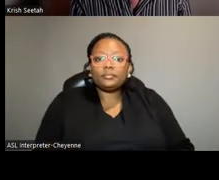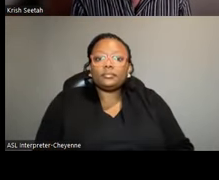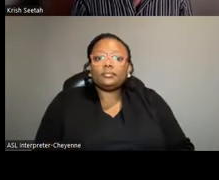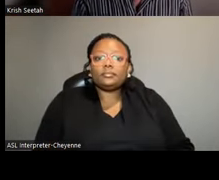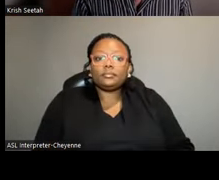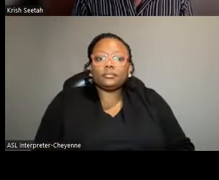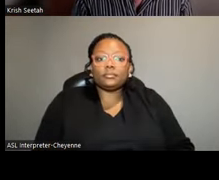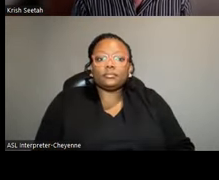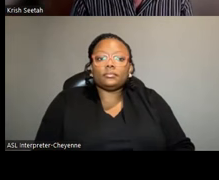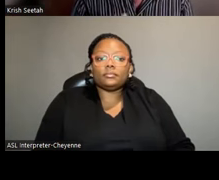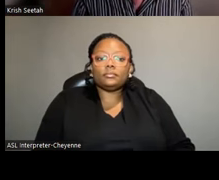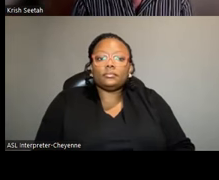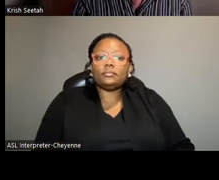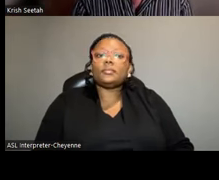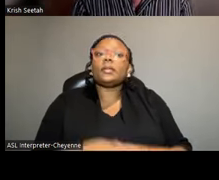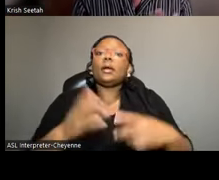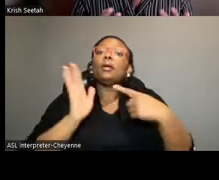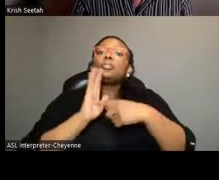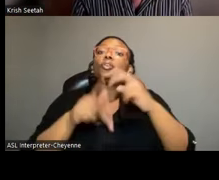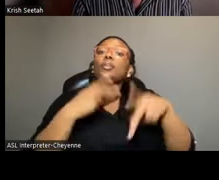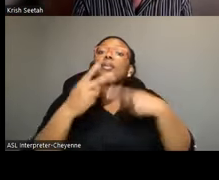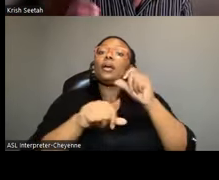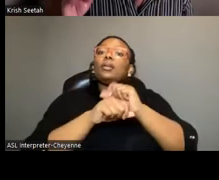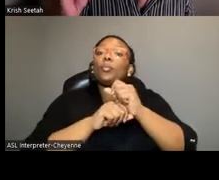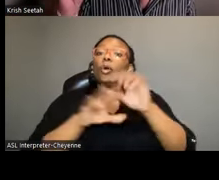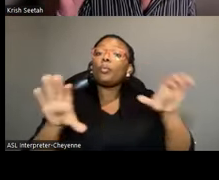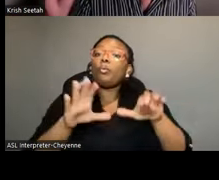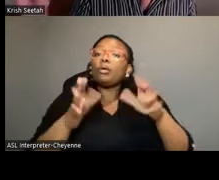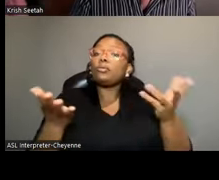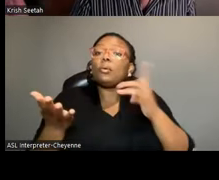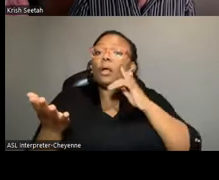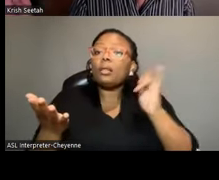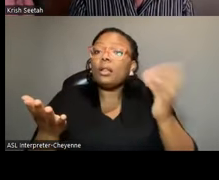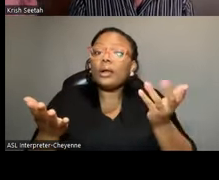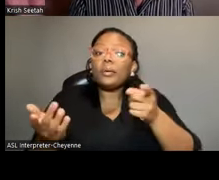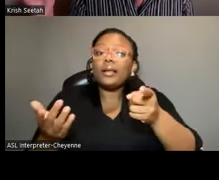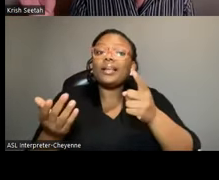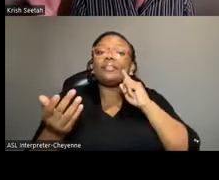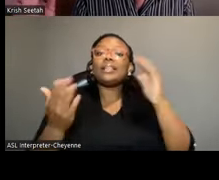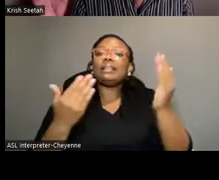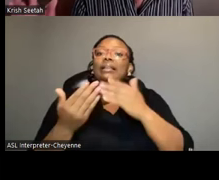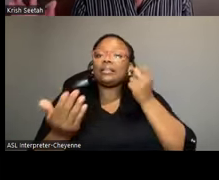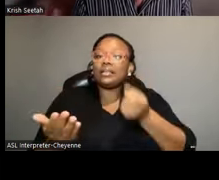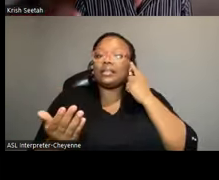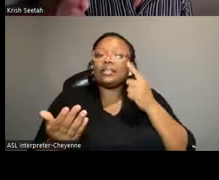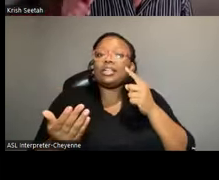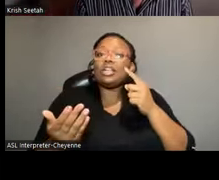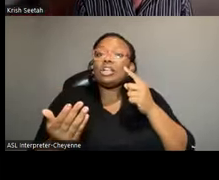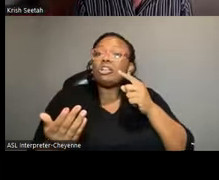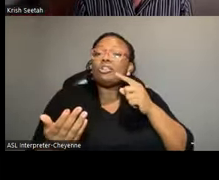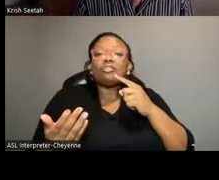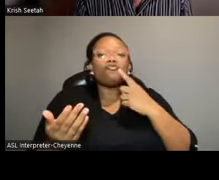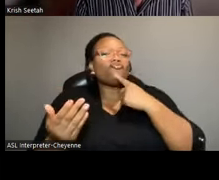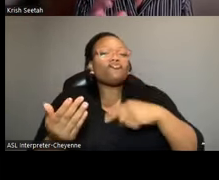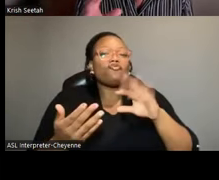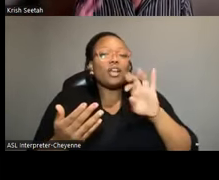you some images as well of the type of work that we undertake. Very easy to note the rich red soil. This is highly